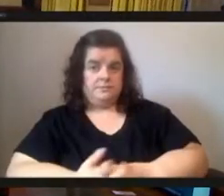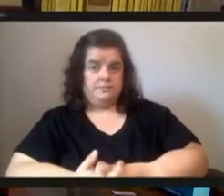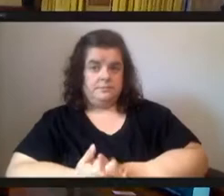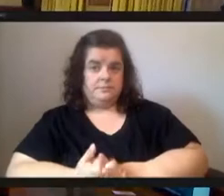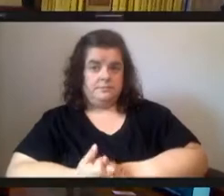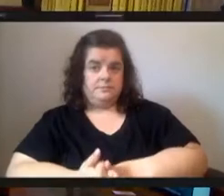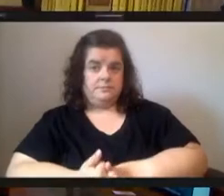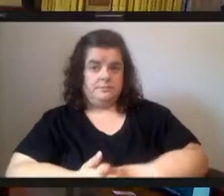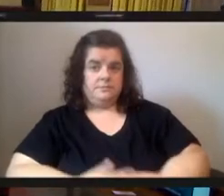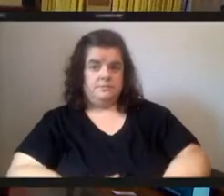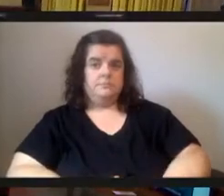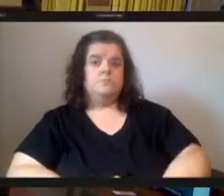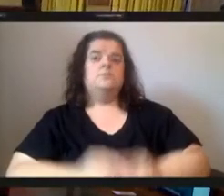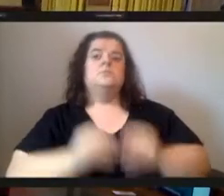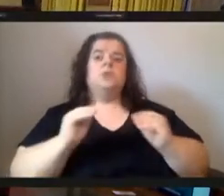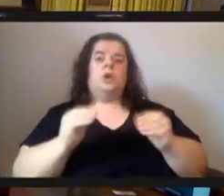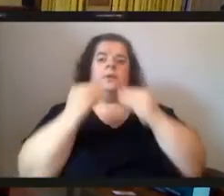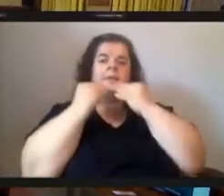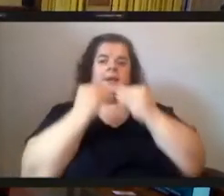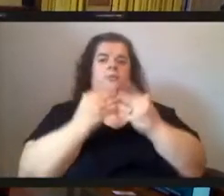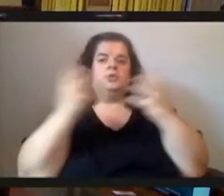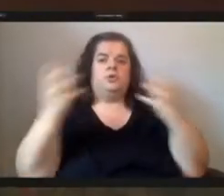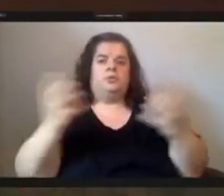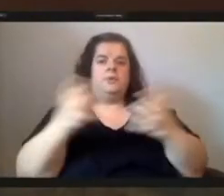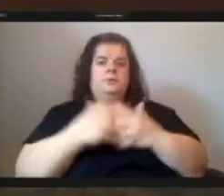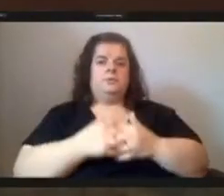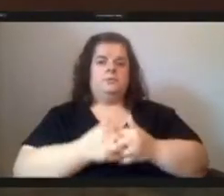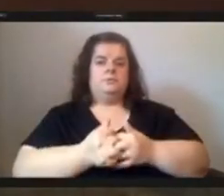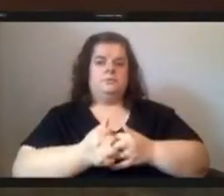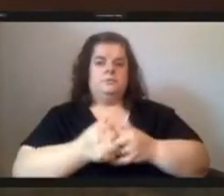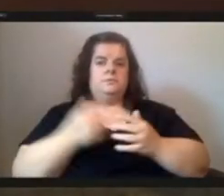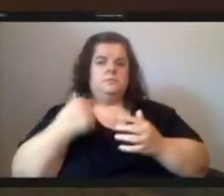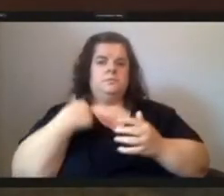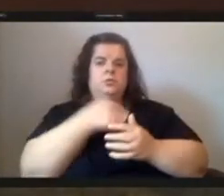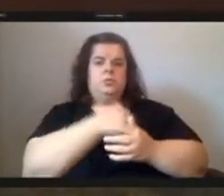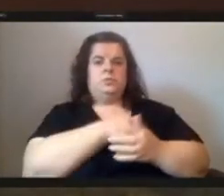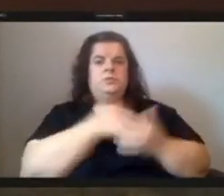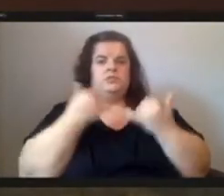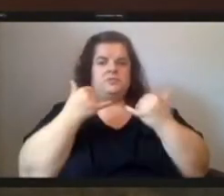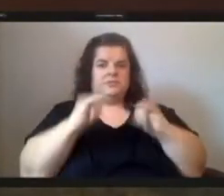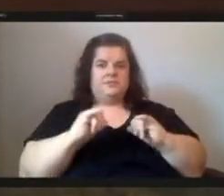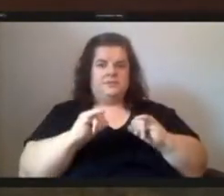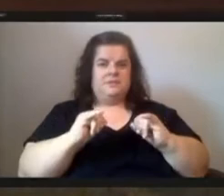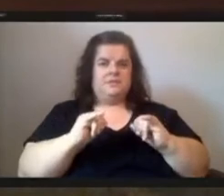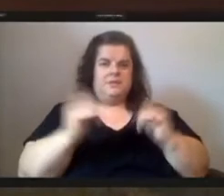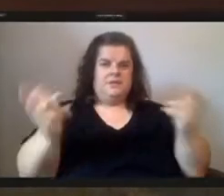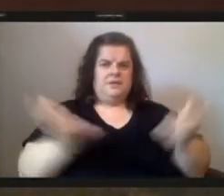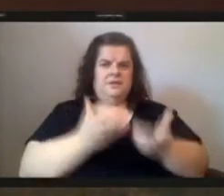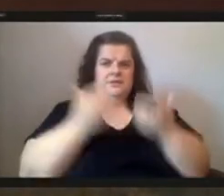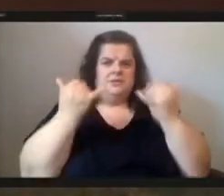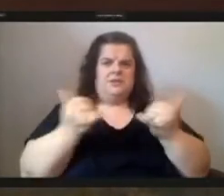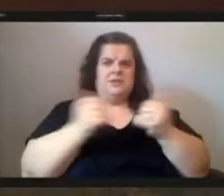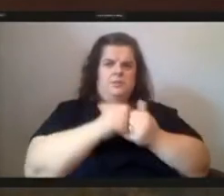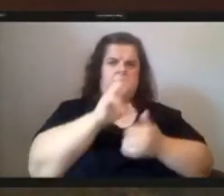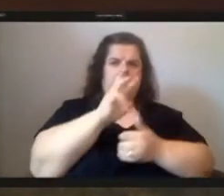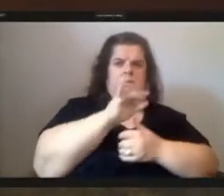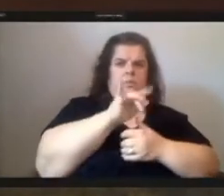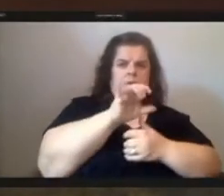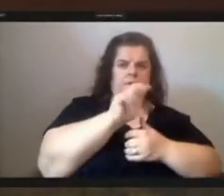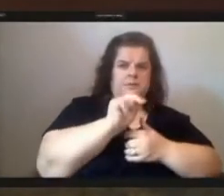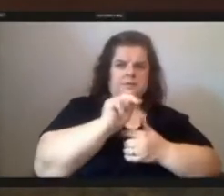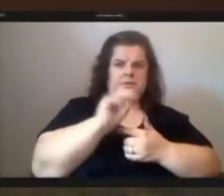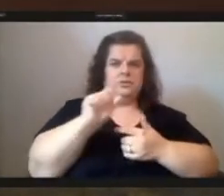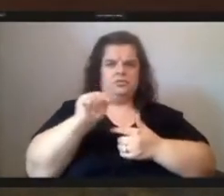comment no thank you so much um we are still joined here in the chambers by councilwoman strasberger and